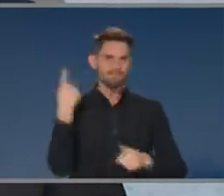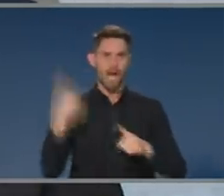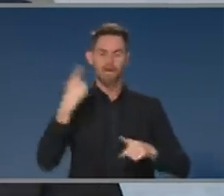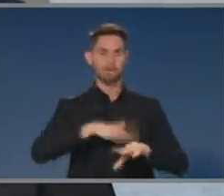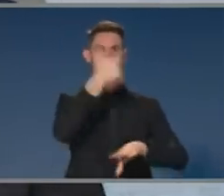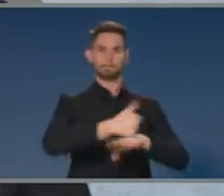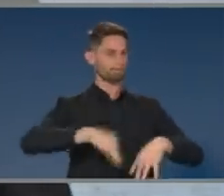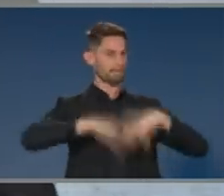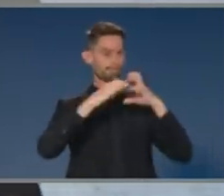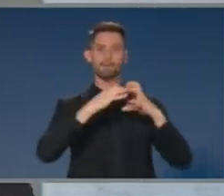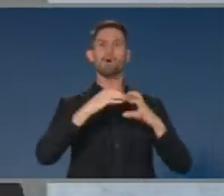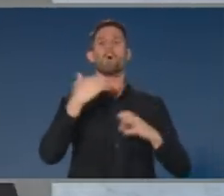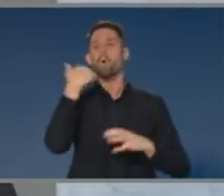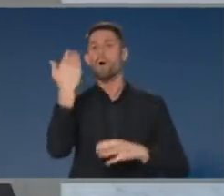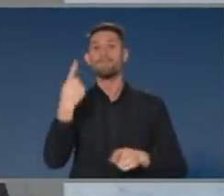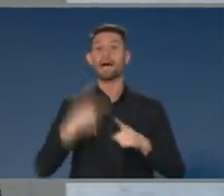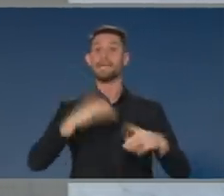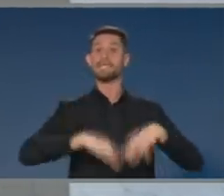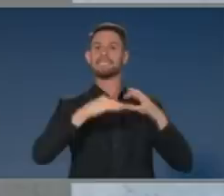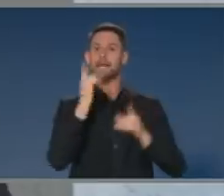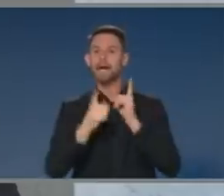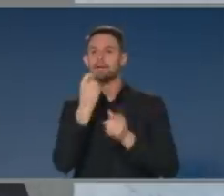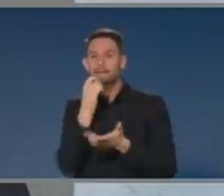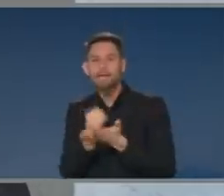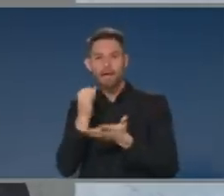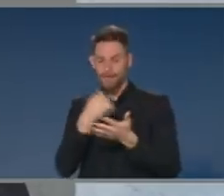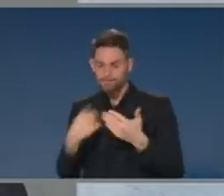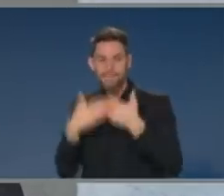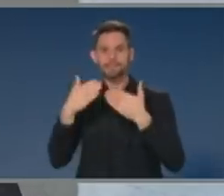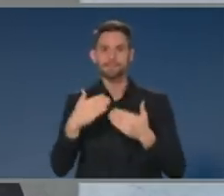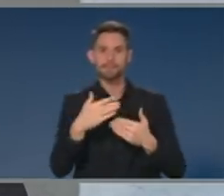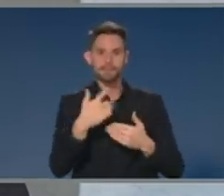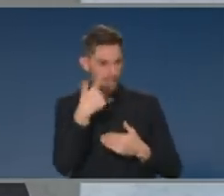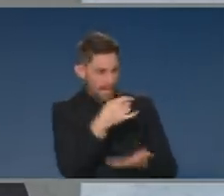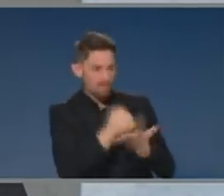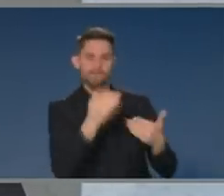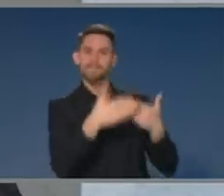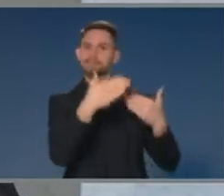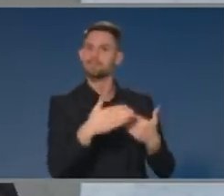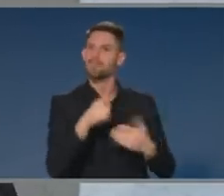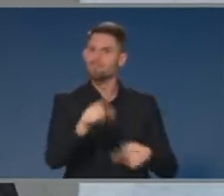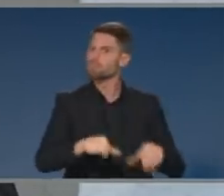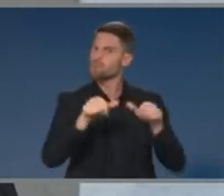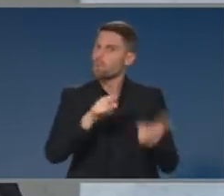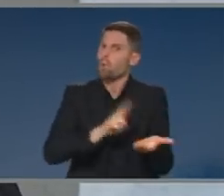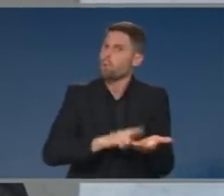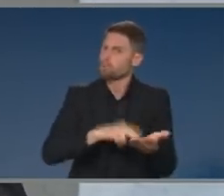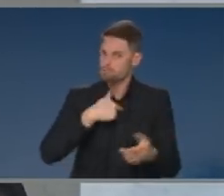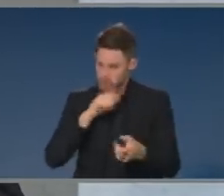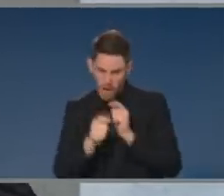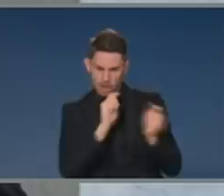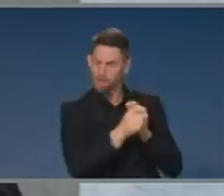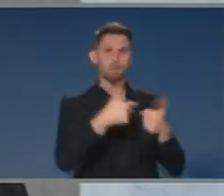But so far, the things that have required sorting out have been relatively modest, and those changes have been able to be made.